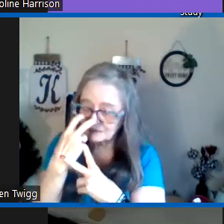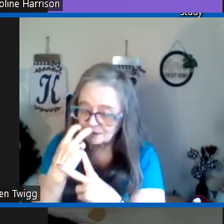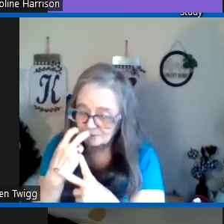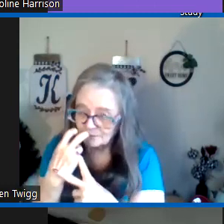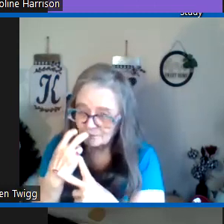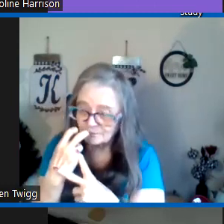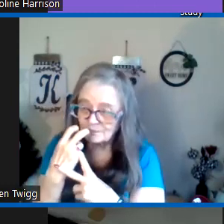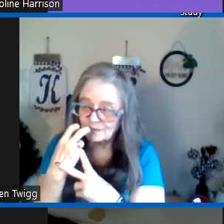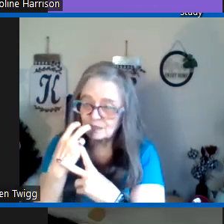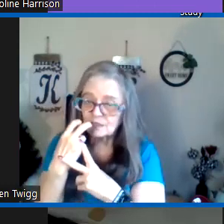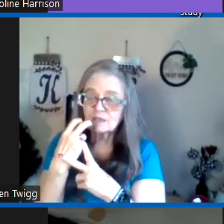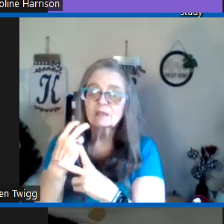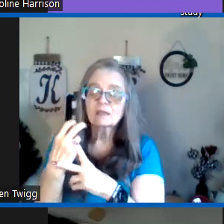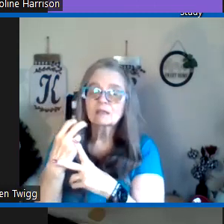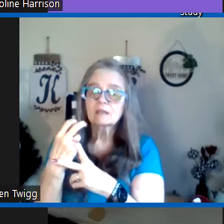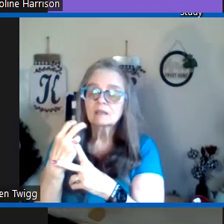blind